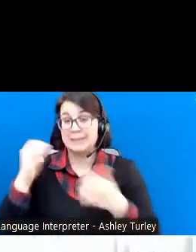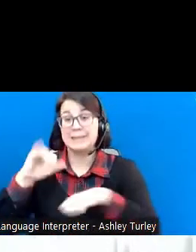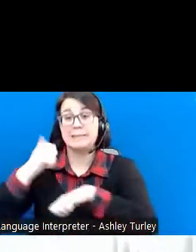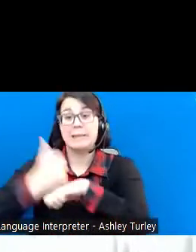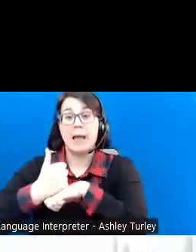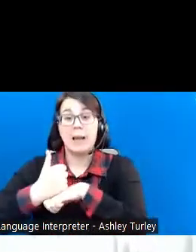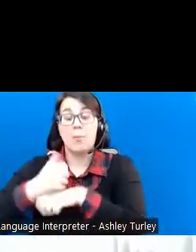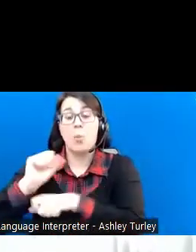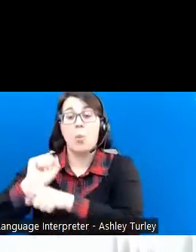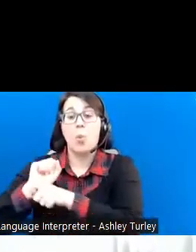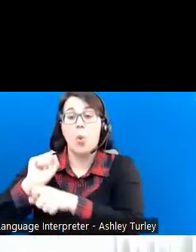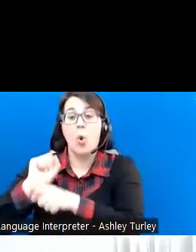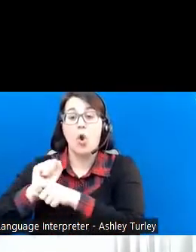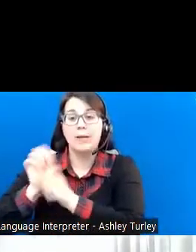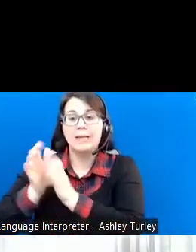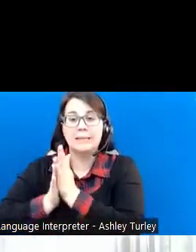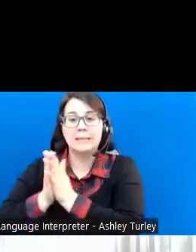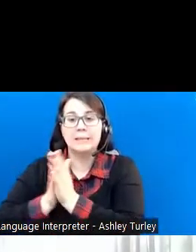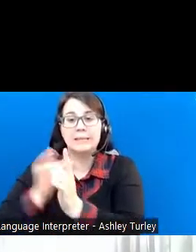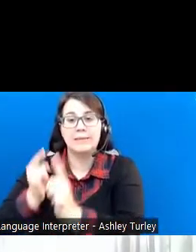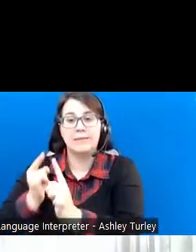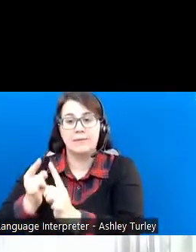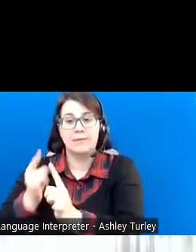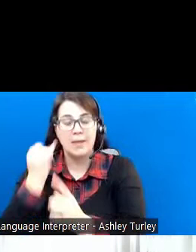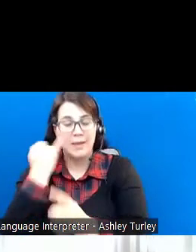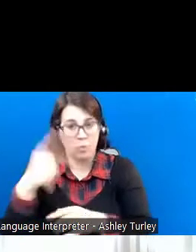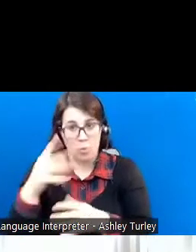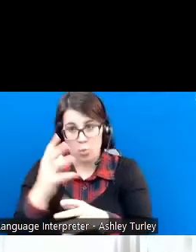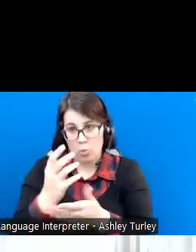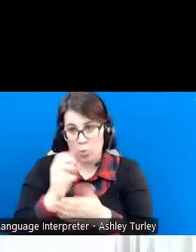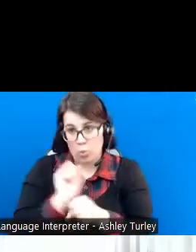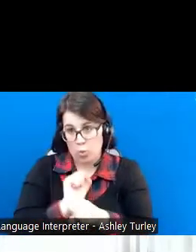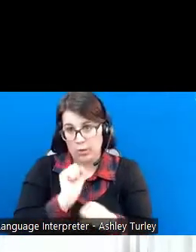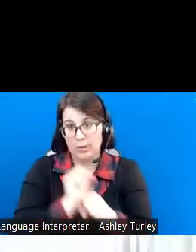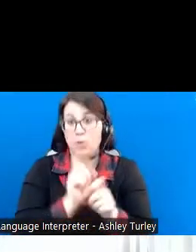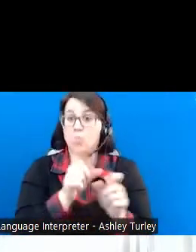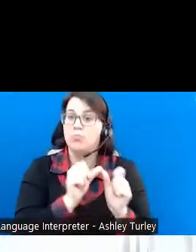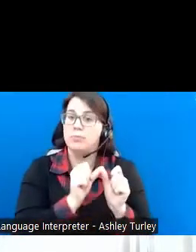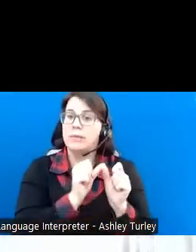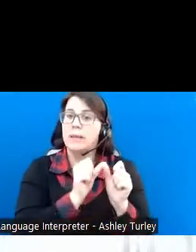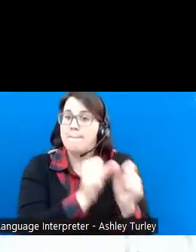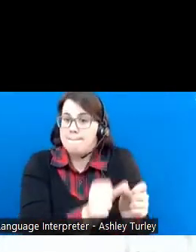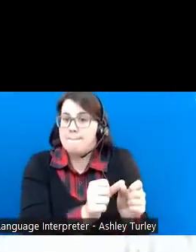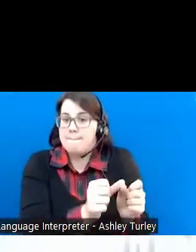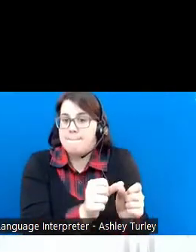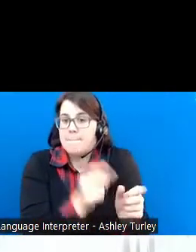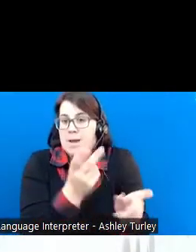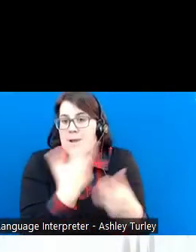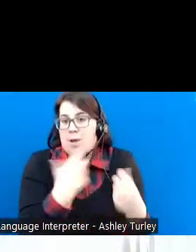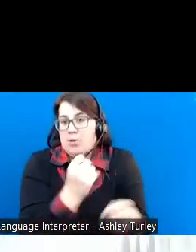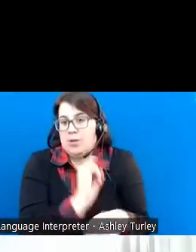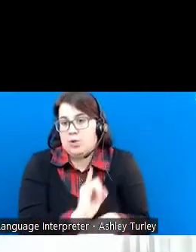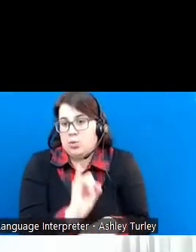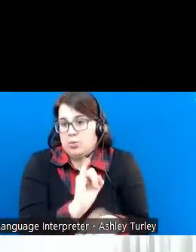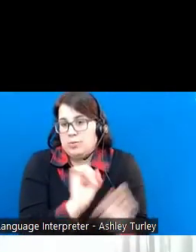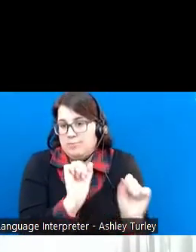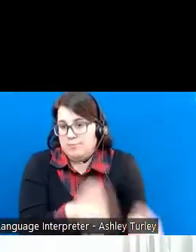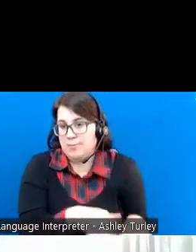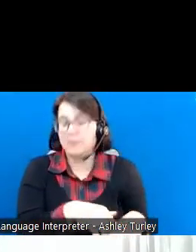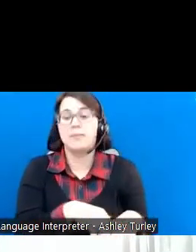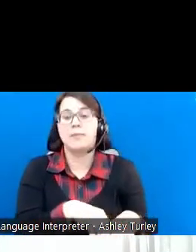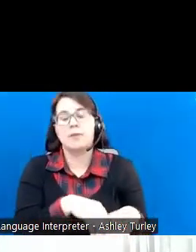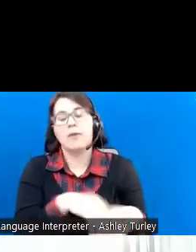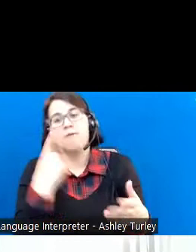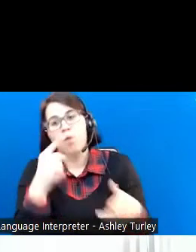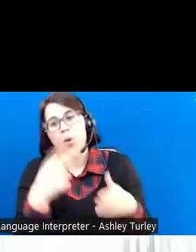those who are working to be able to keep their health insurance at least for a